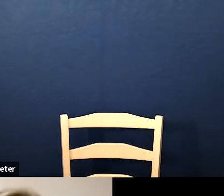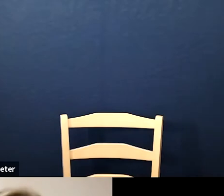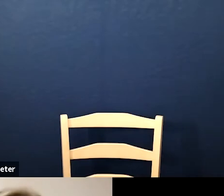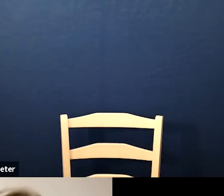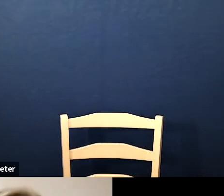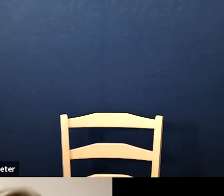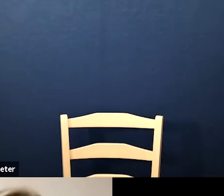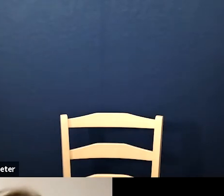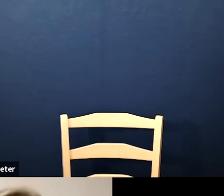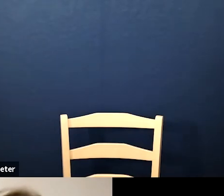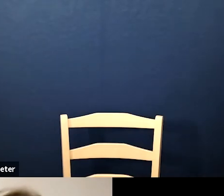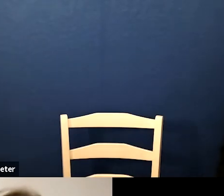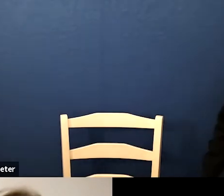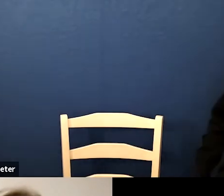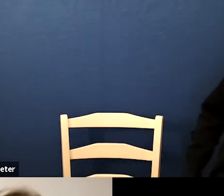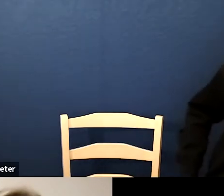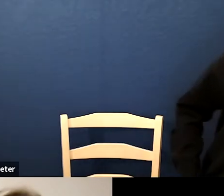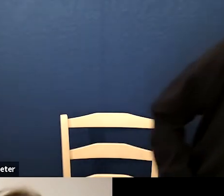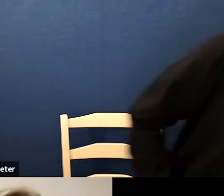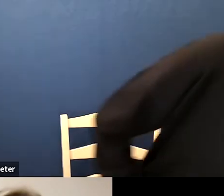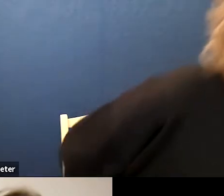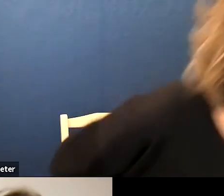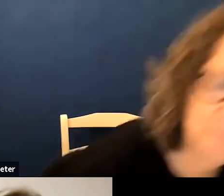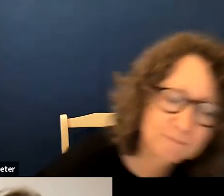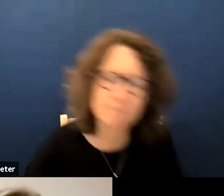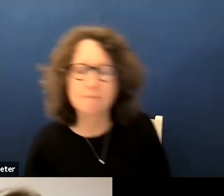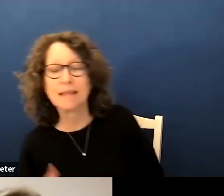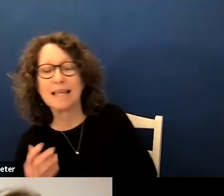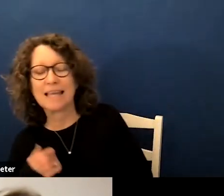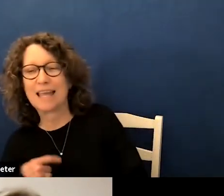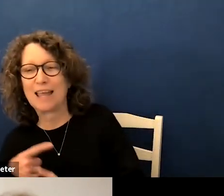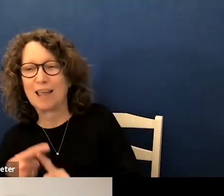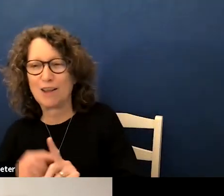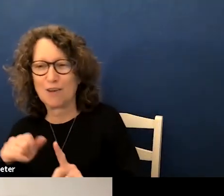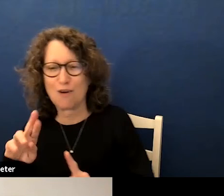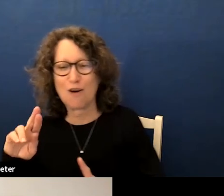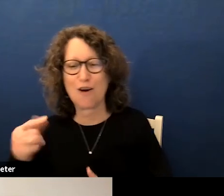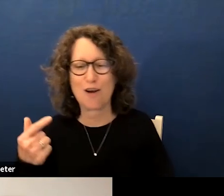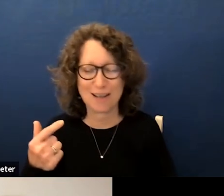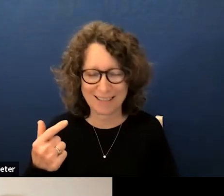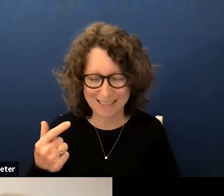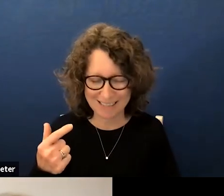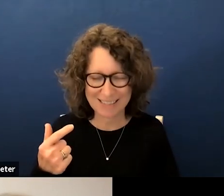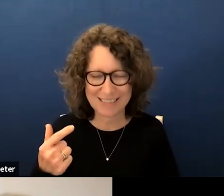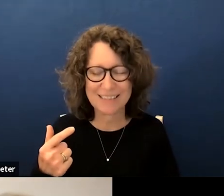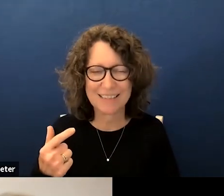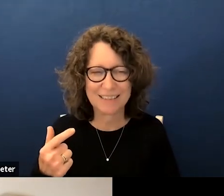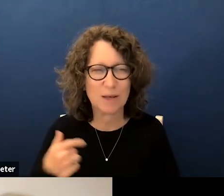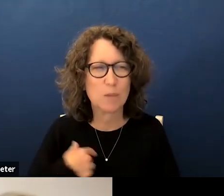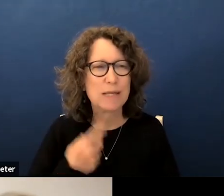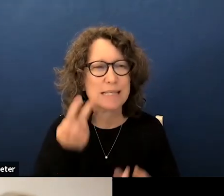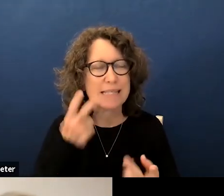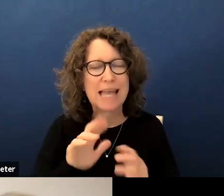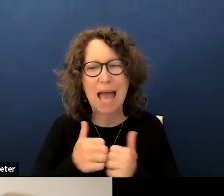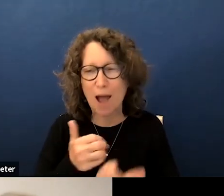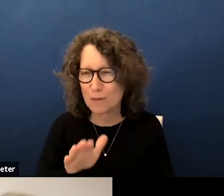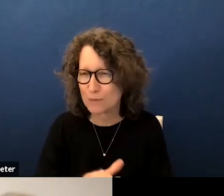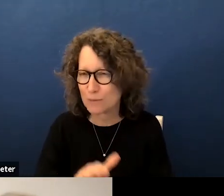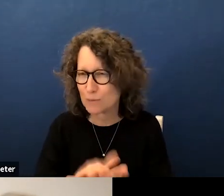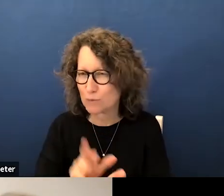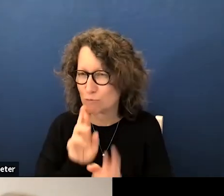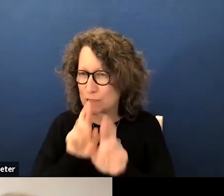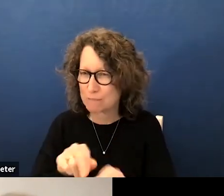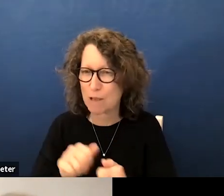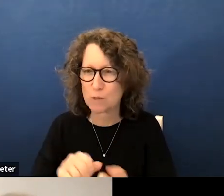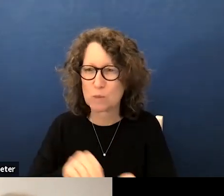so as the board is aware in august we implemented implemented the new guidelines for how schools respond to